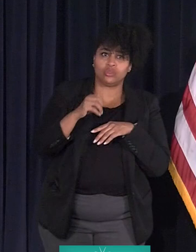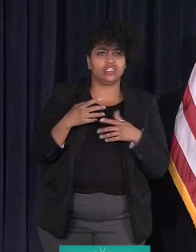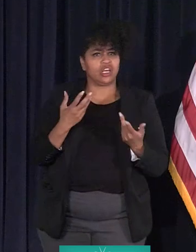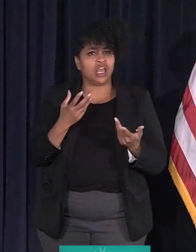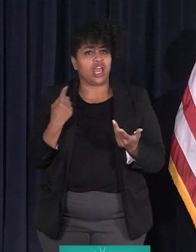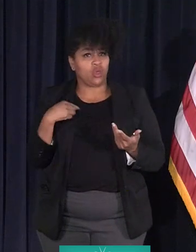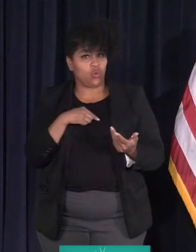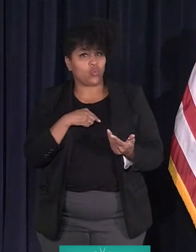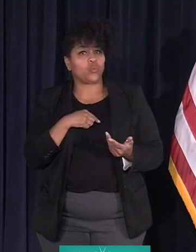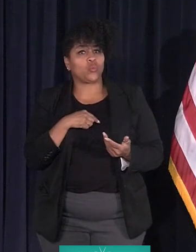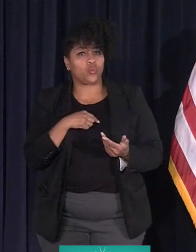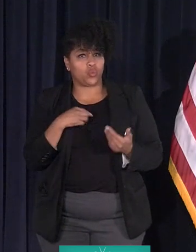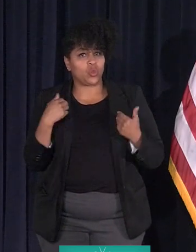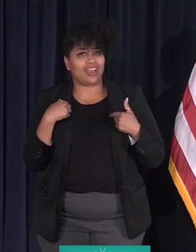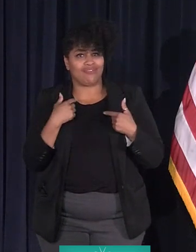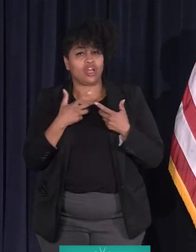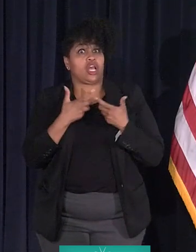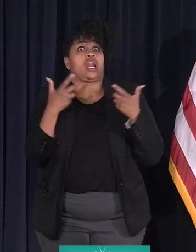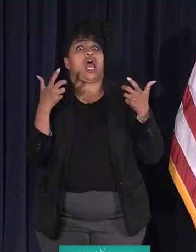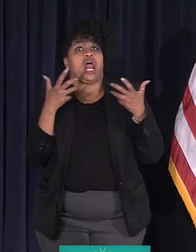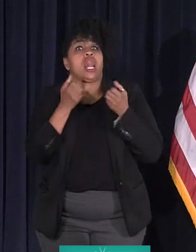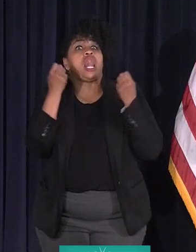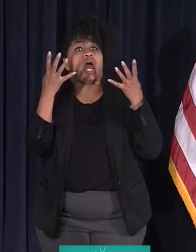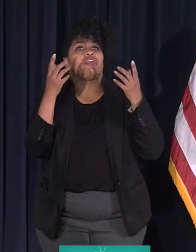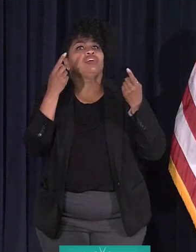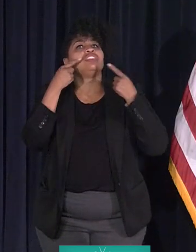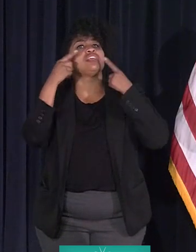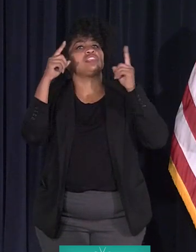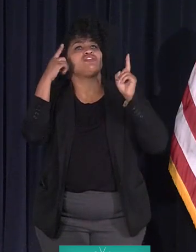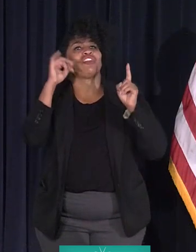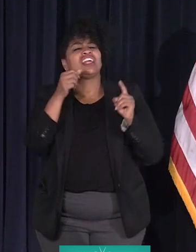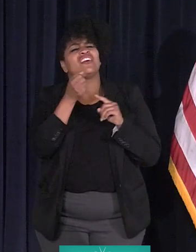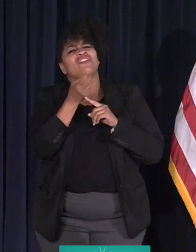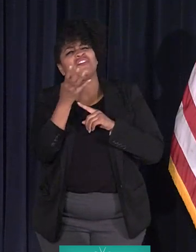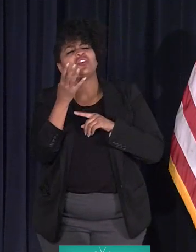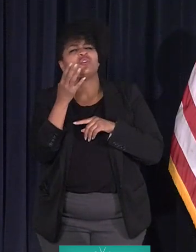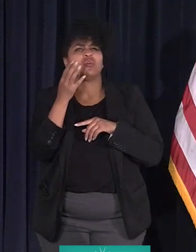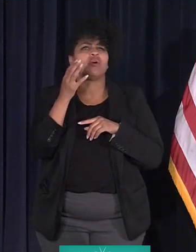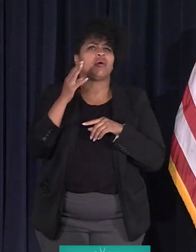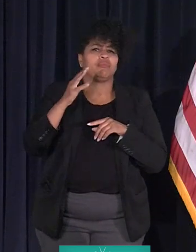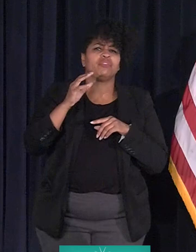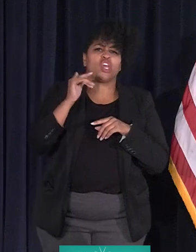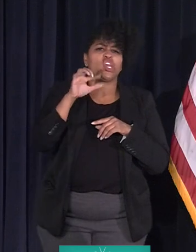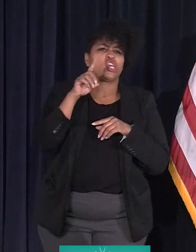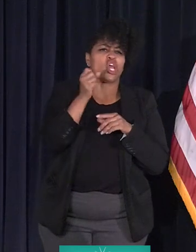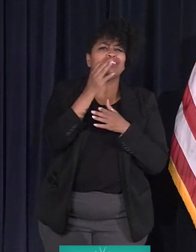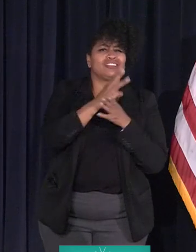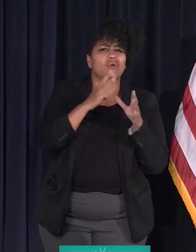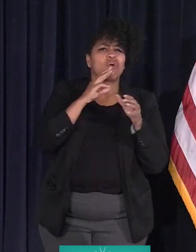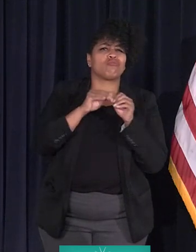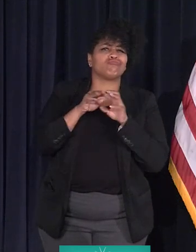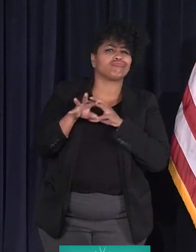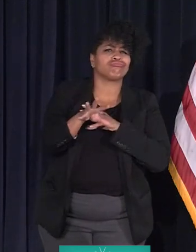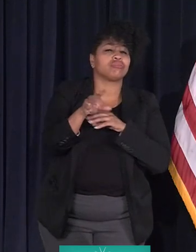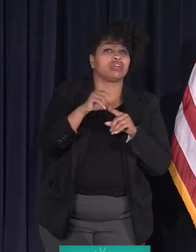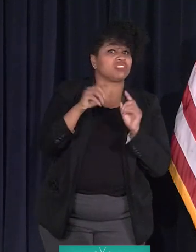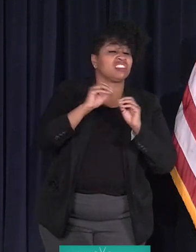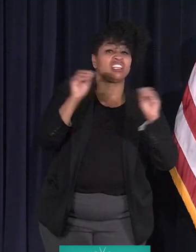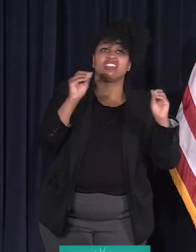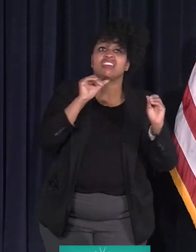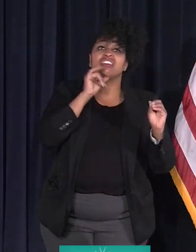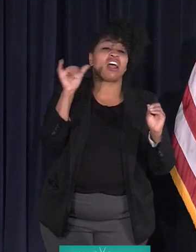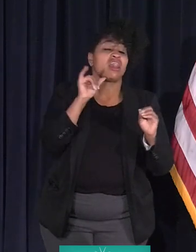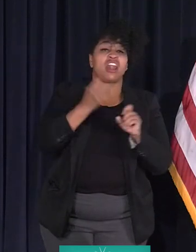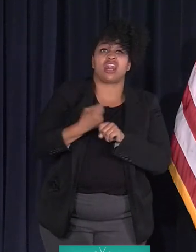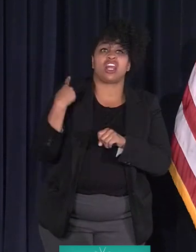we have had a great deal of success. There were a couple of backyards that were so far gone. Some water leaked through, but nothing compared to last